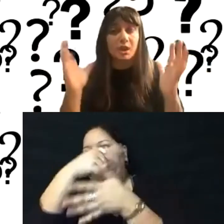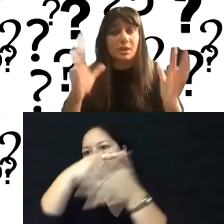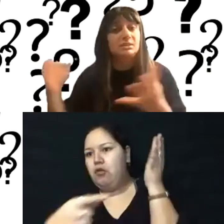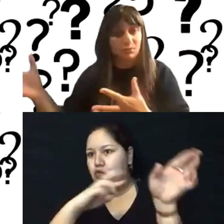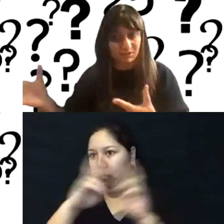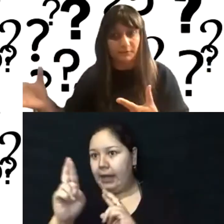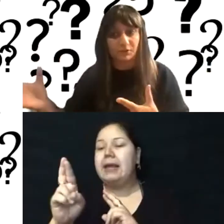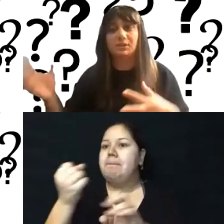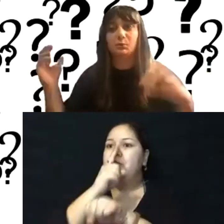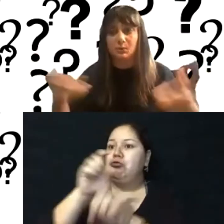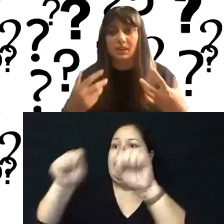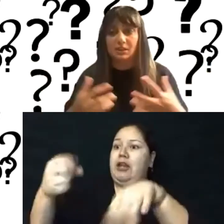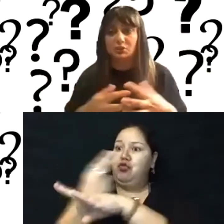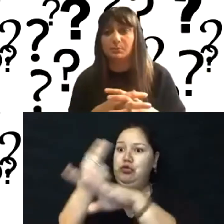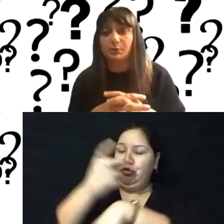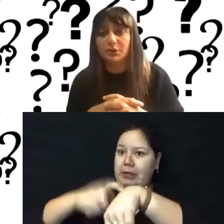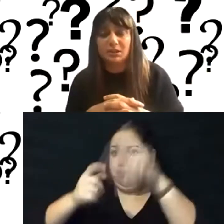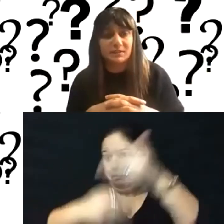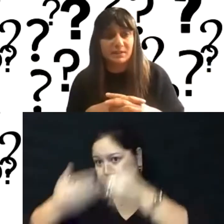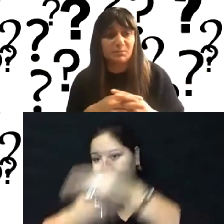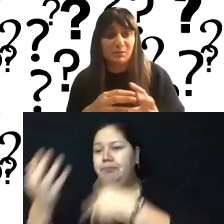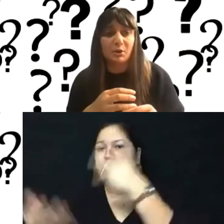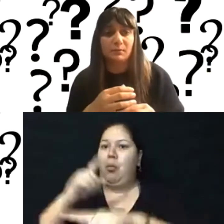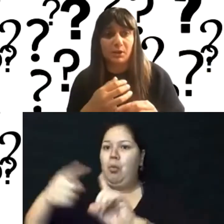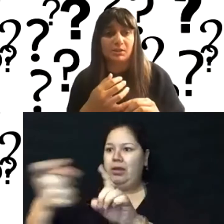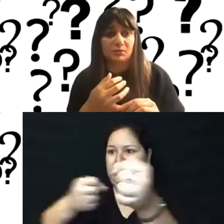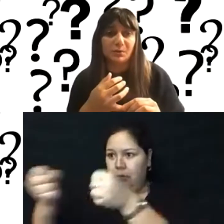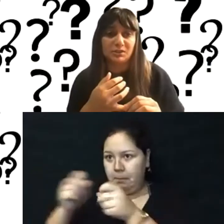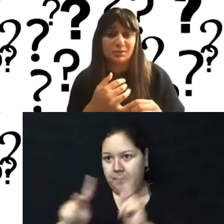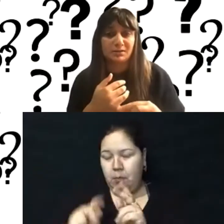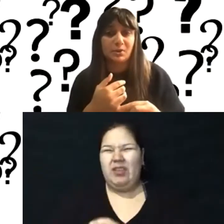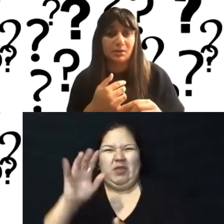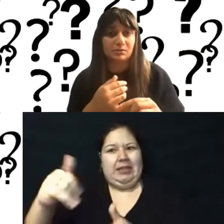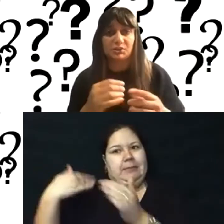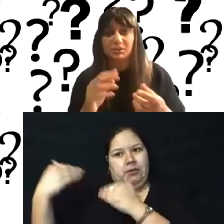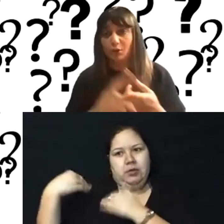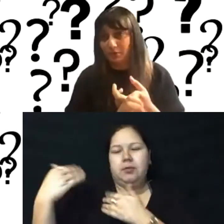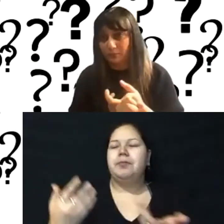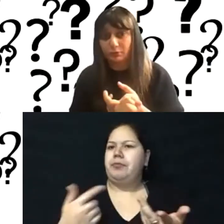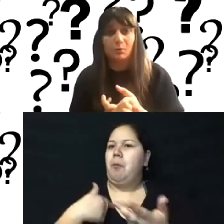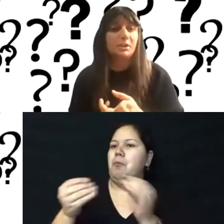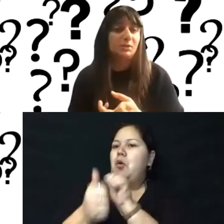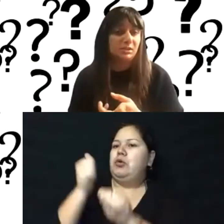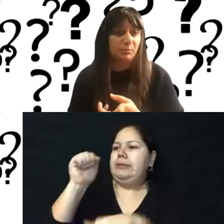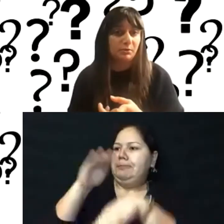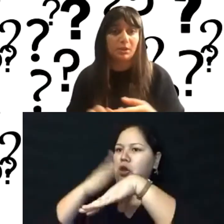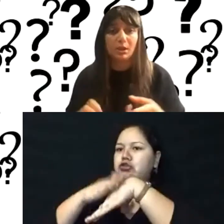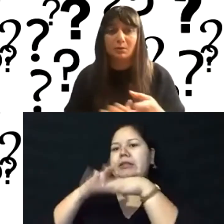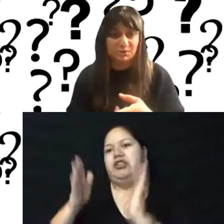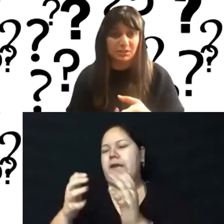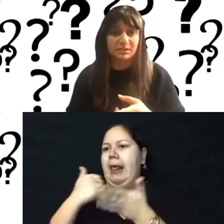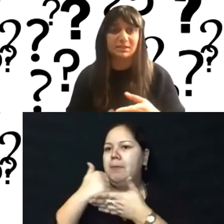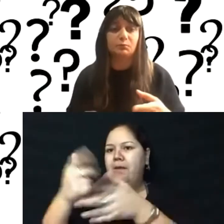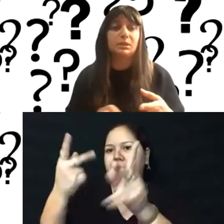sure that your time is used efficiently when you engage people. So that's a big part of what I do. So I do a lot of consultation, helping you figure out what you need to build,